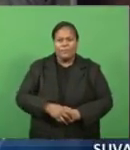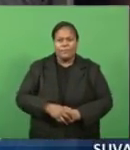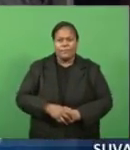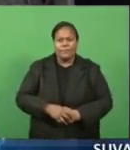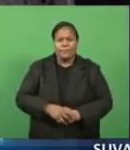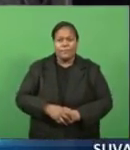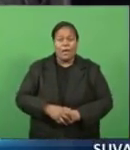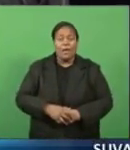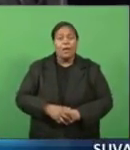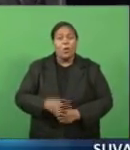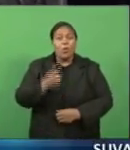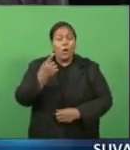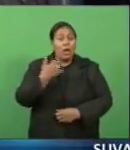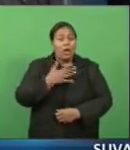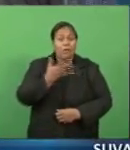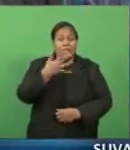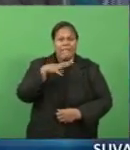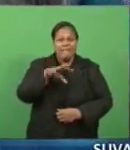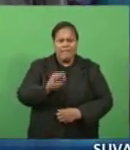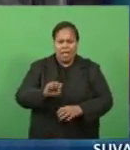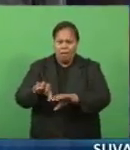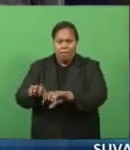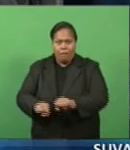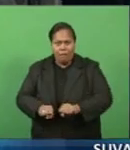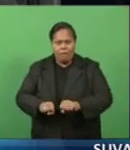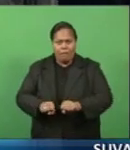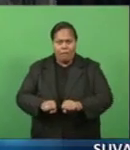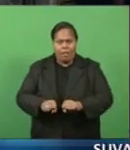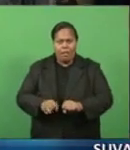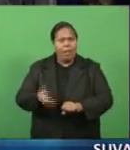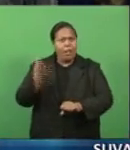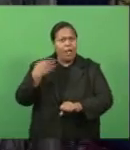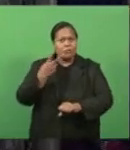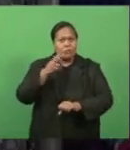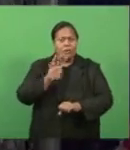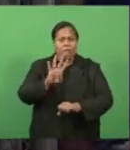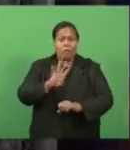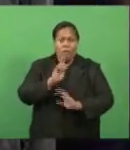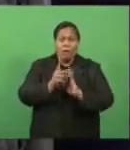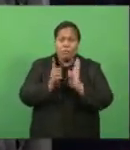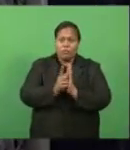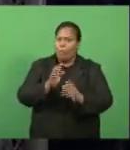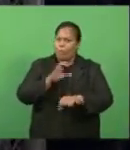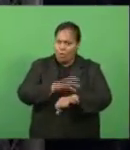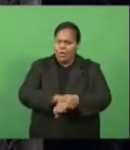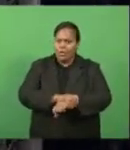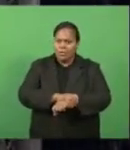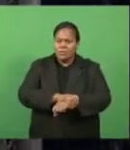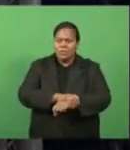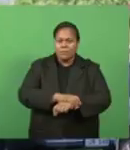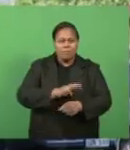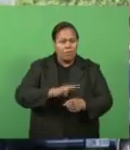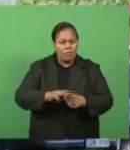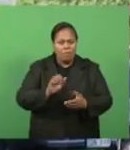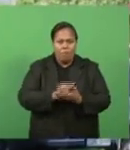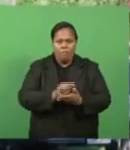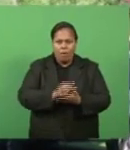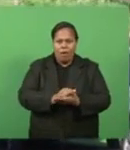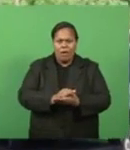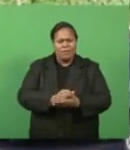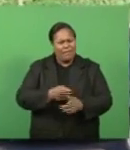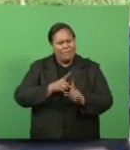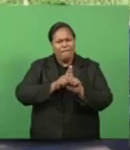With 150 arrests made in the last 24 hours, the police force sending a clear message to the lawbreakers. Follow